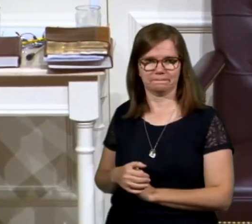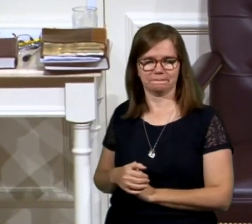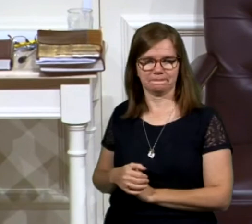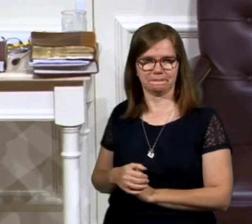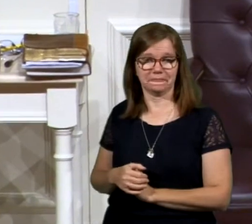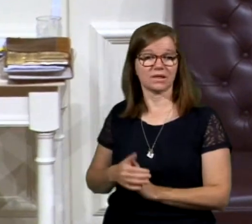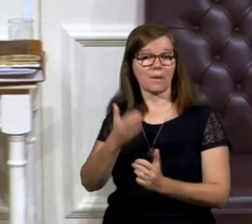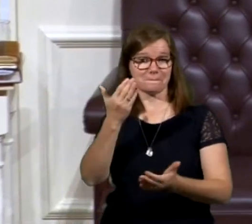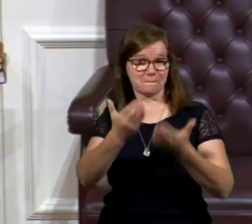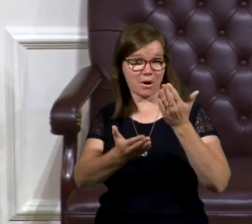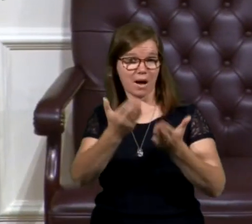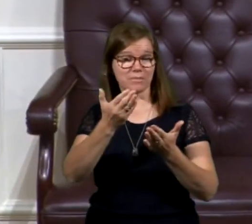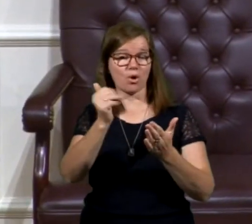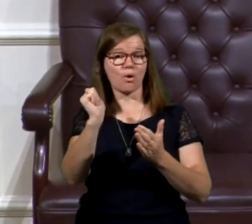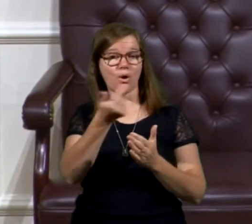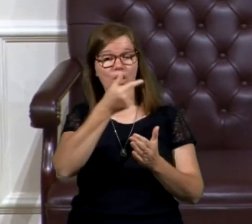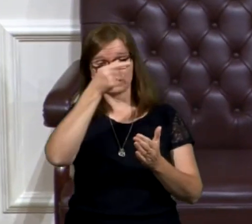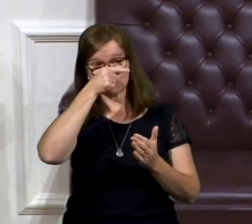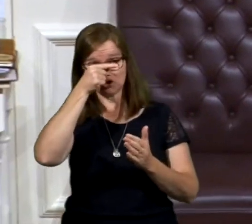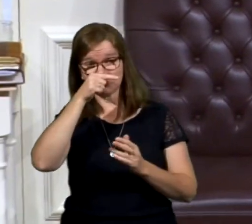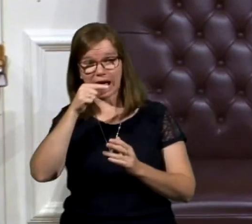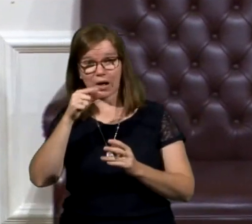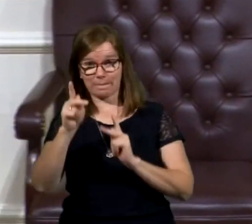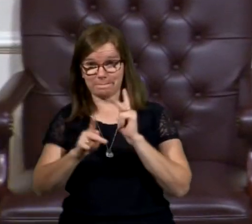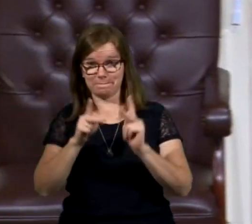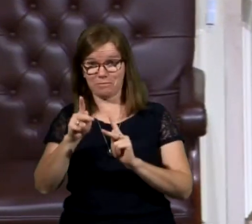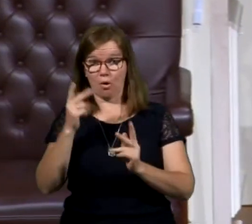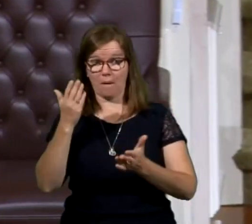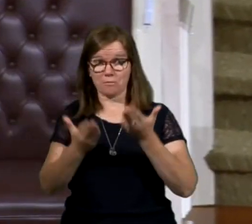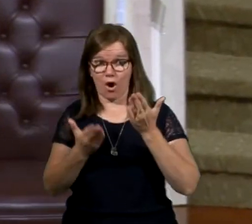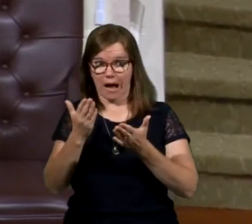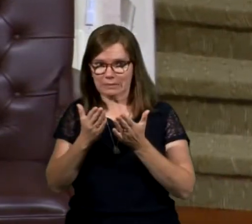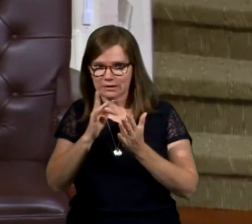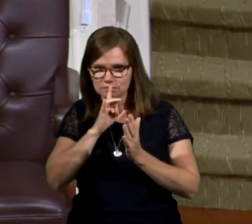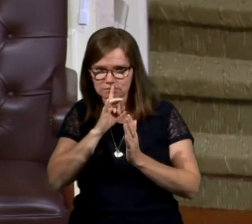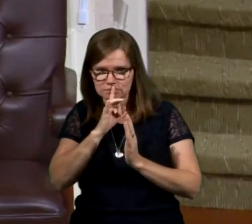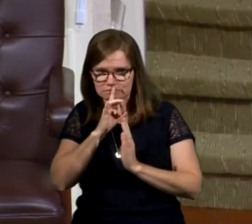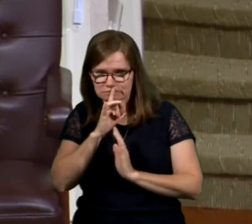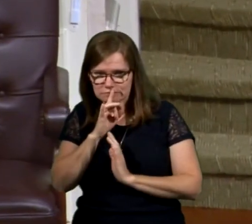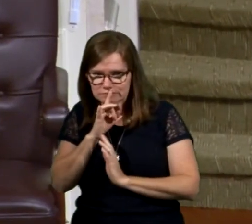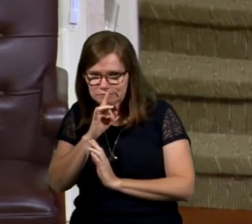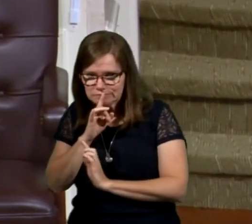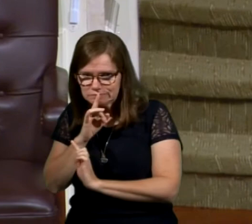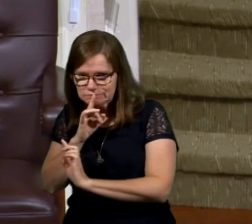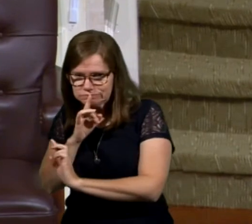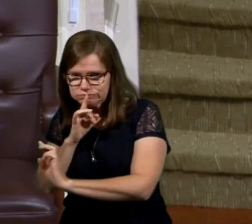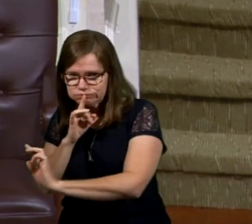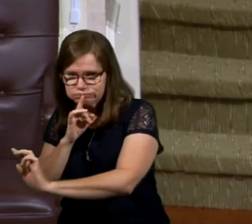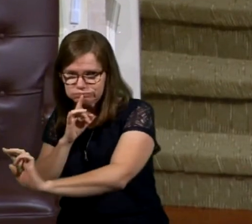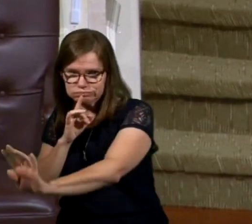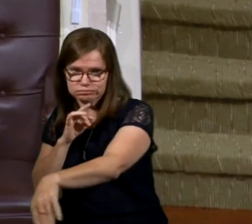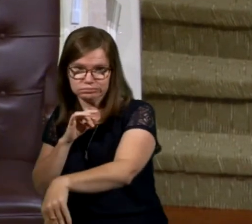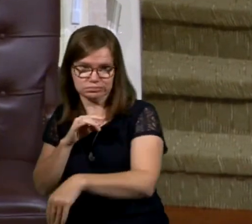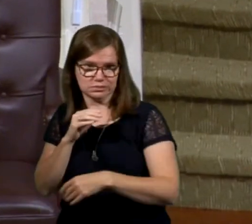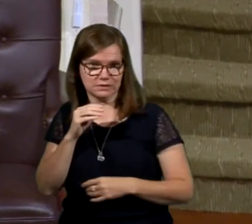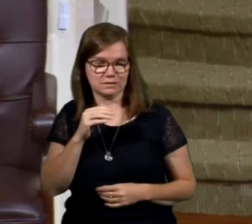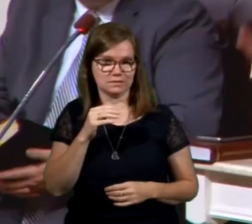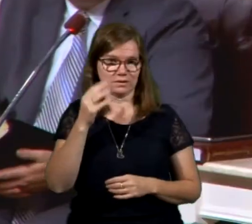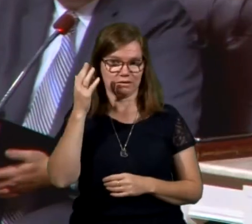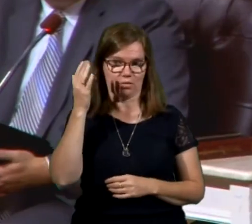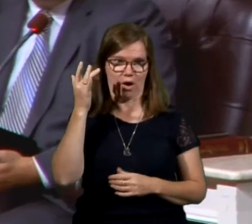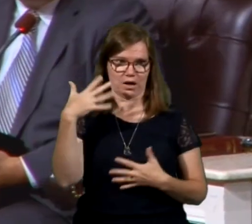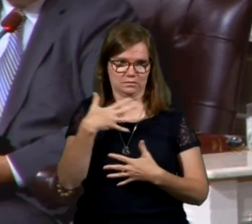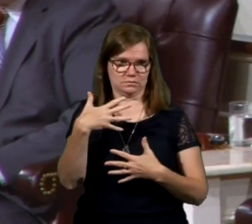Probably all the guys, Gentile believers, they probably meandered out of Jerusalem pretty quick, or they were going to